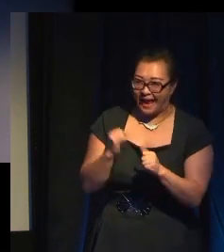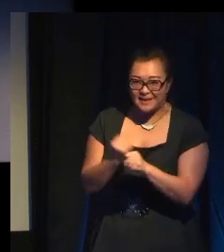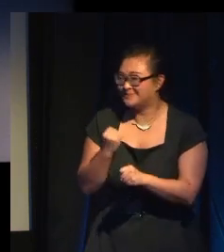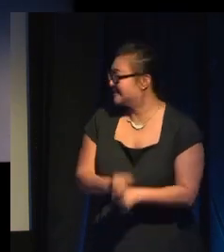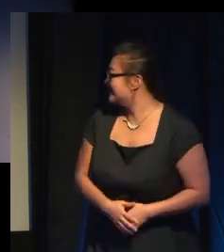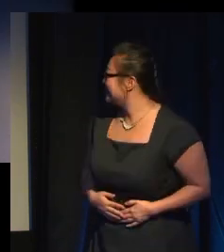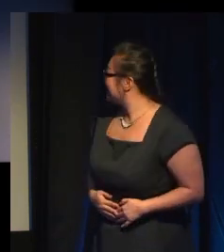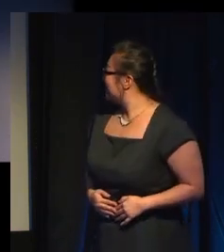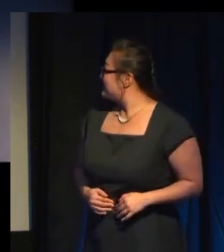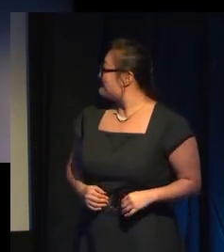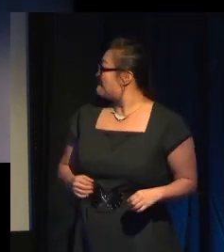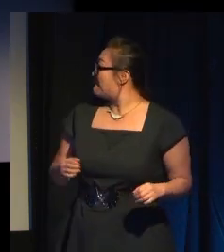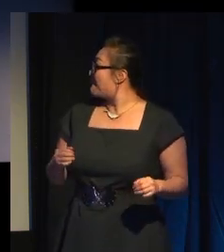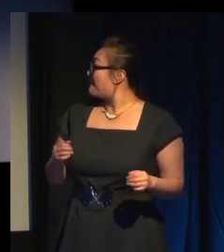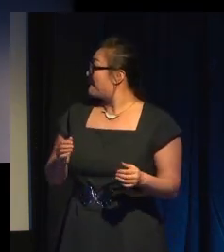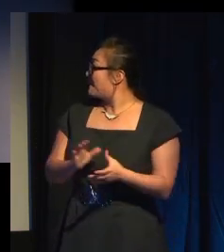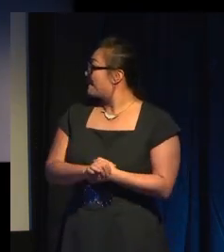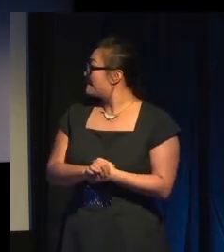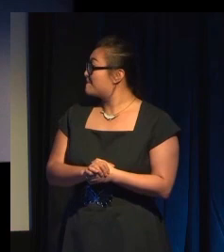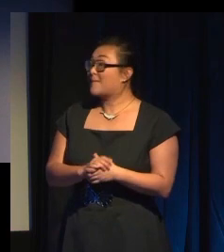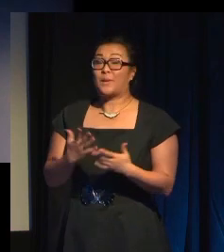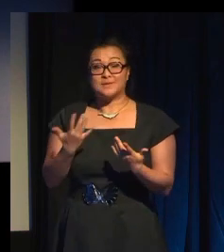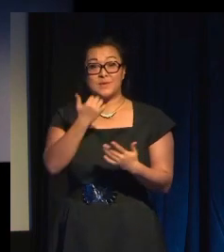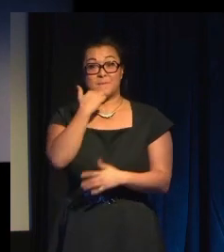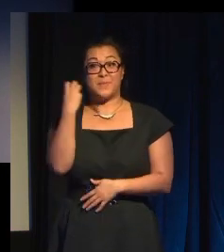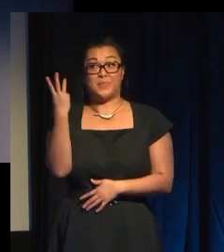OK. We're up to lucky 13. Lucky for some.